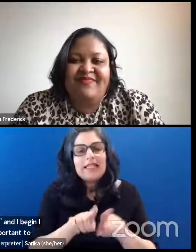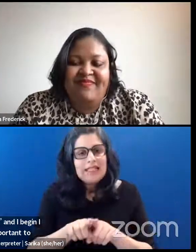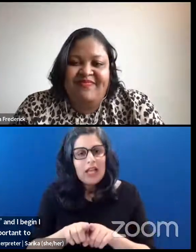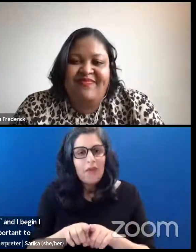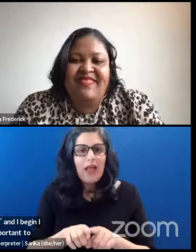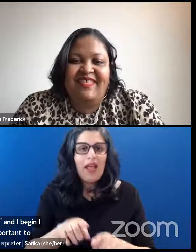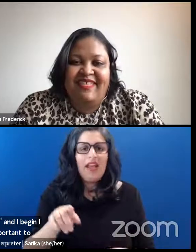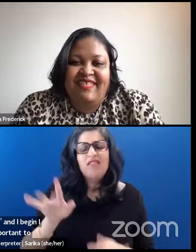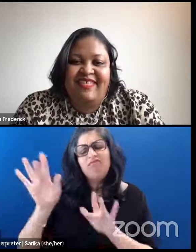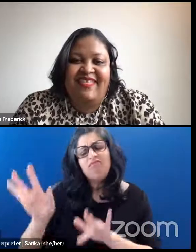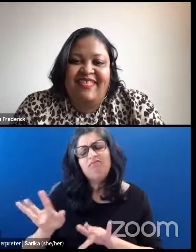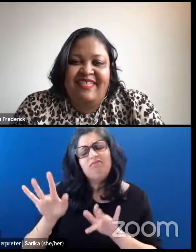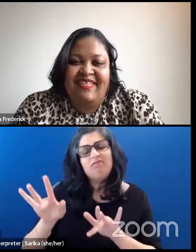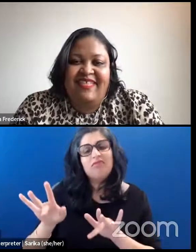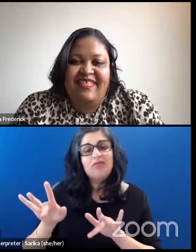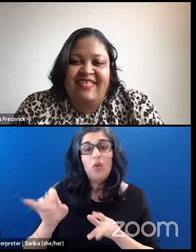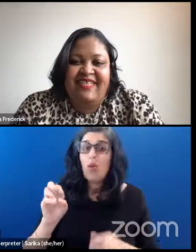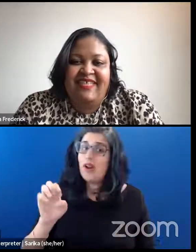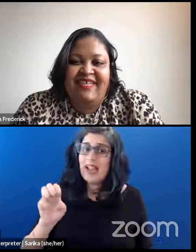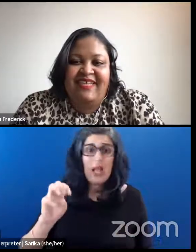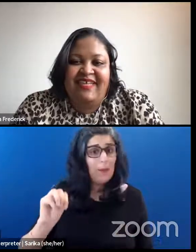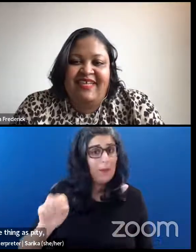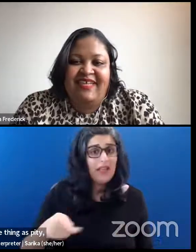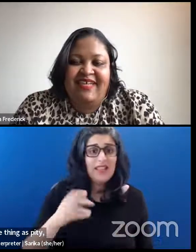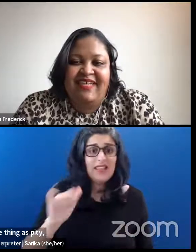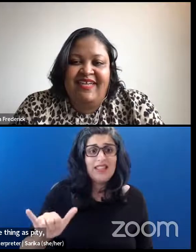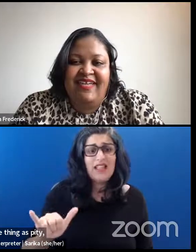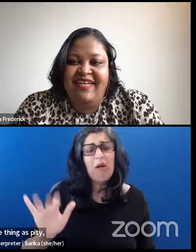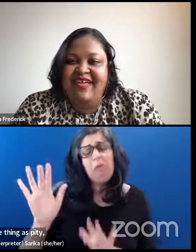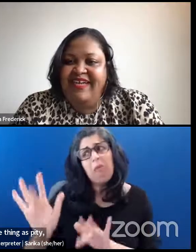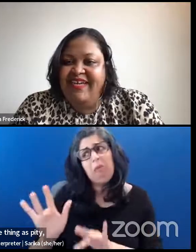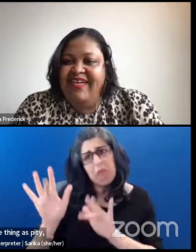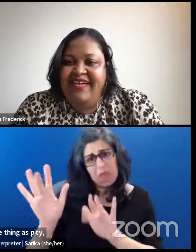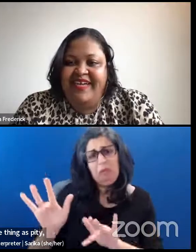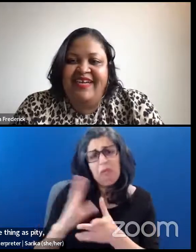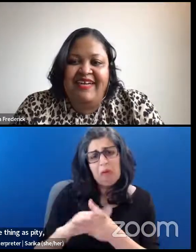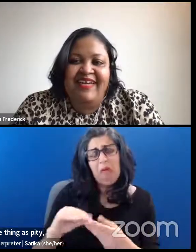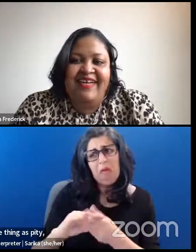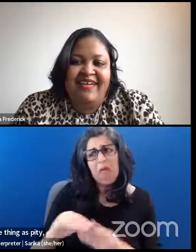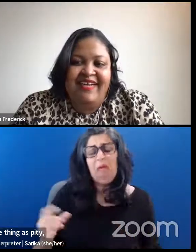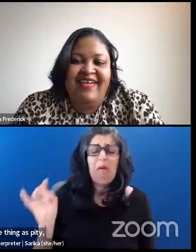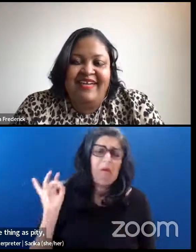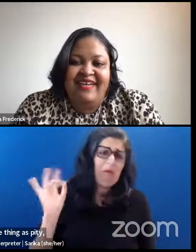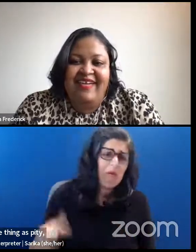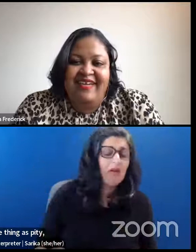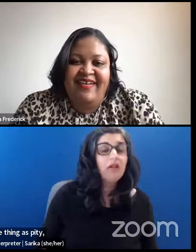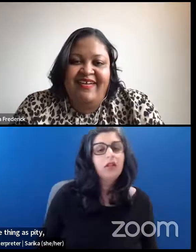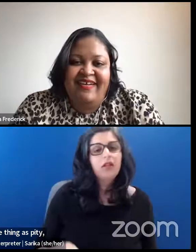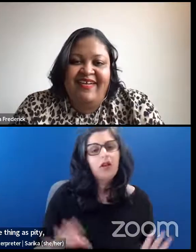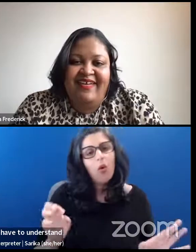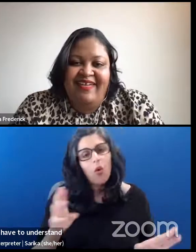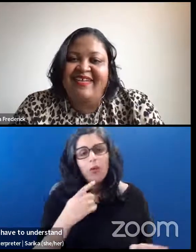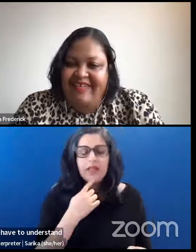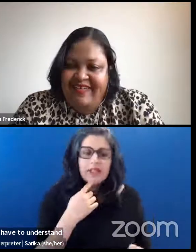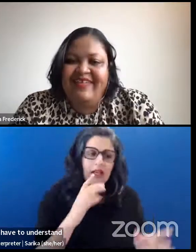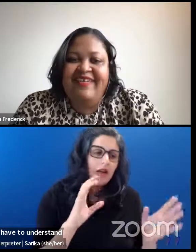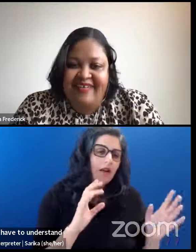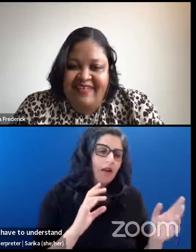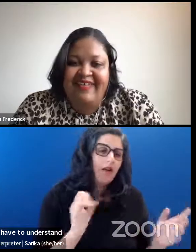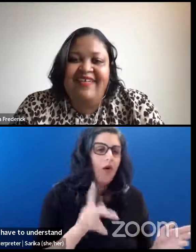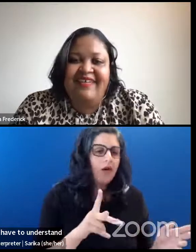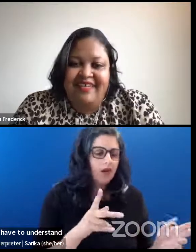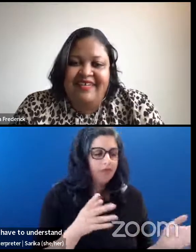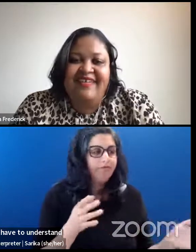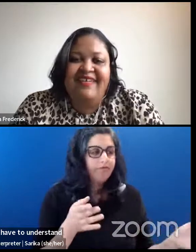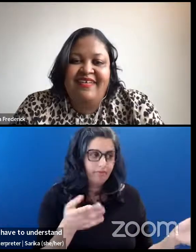You know, we have to understand that we can say, oh, for you, that story, you know, really sucks. Or we can say, you know, okay, here,